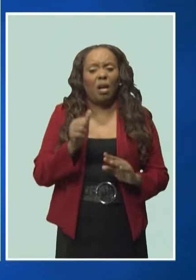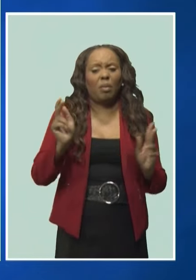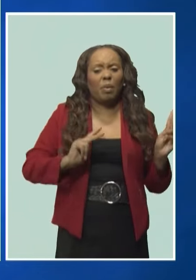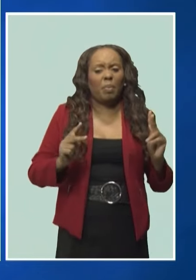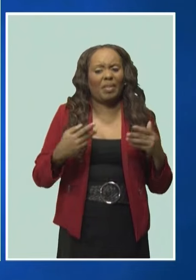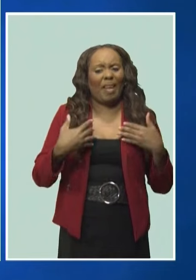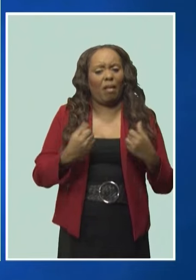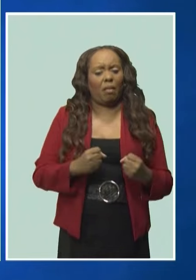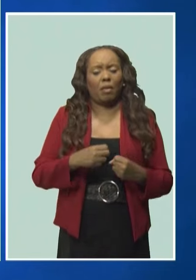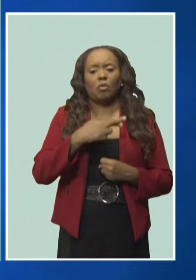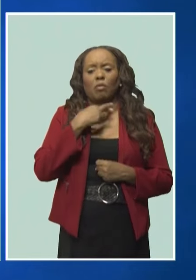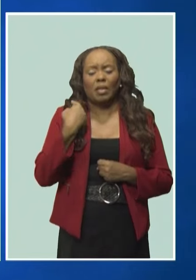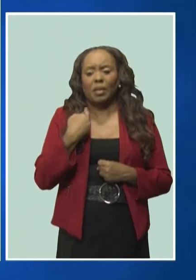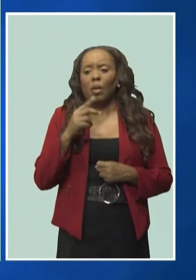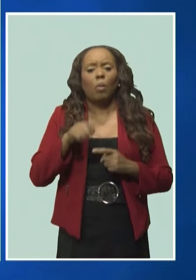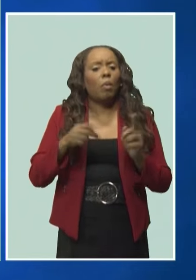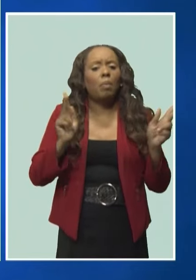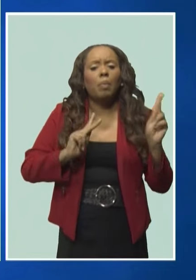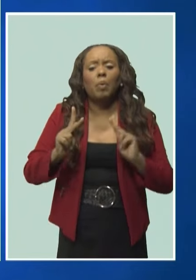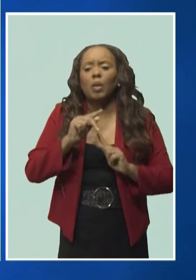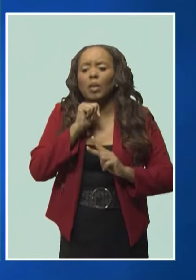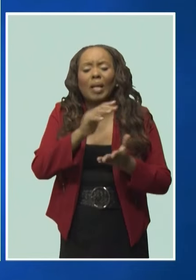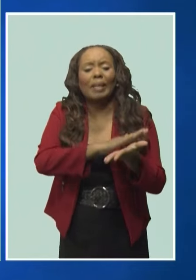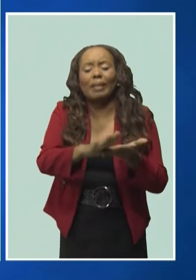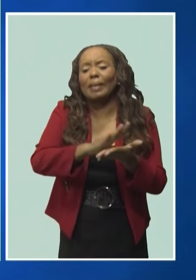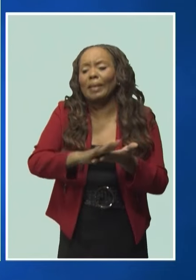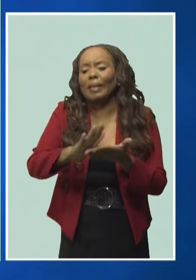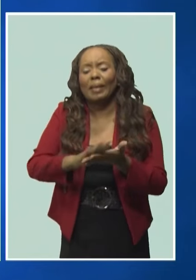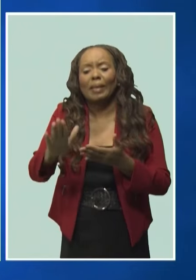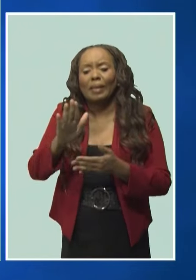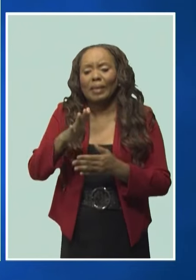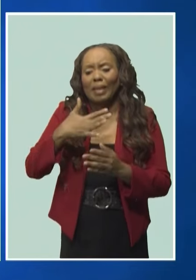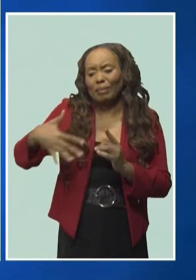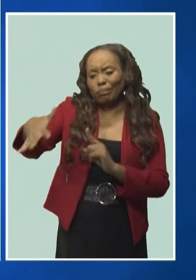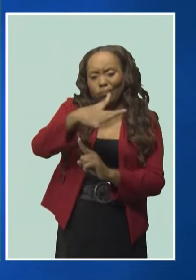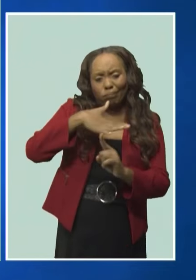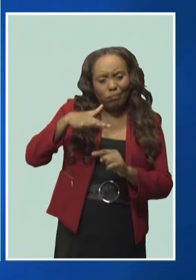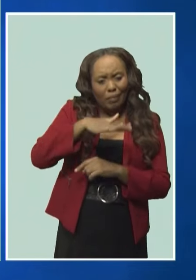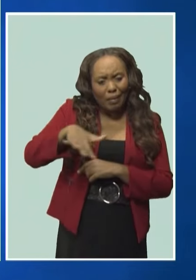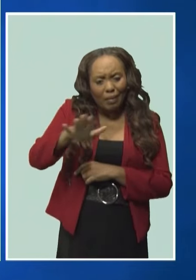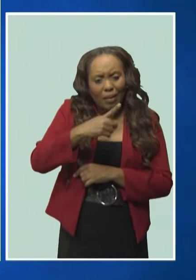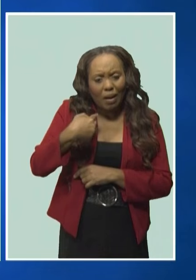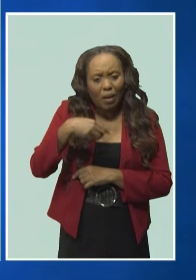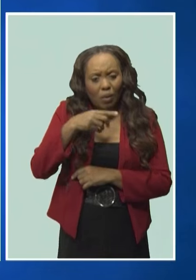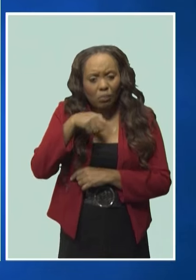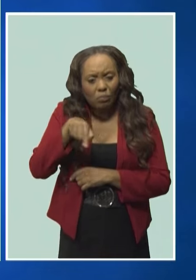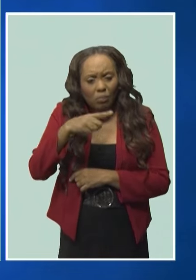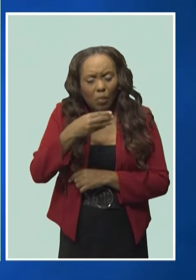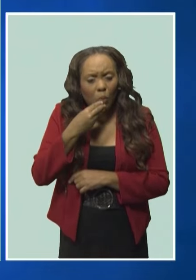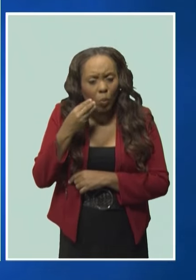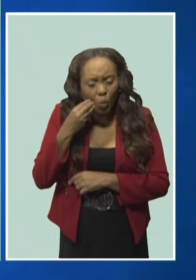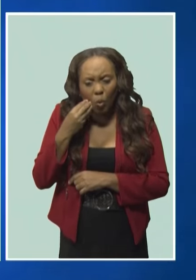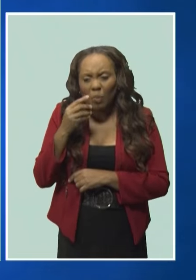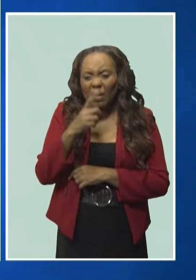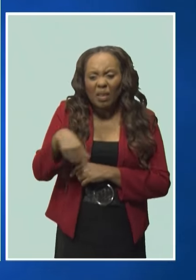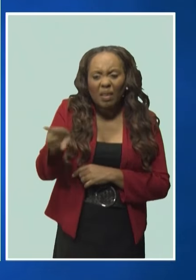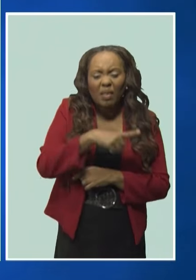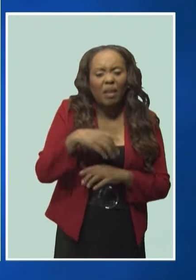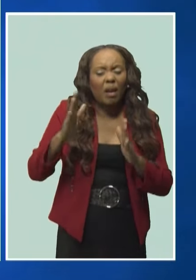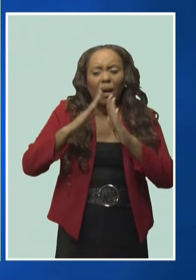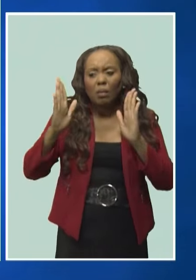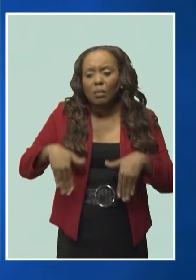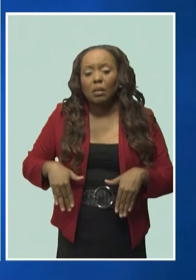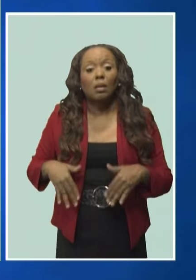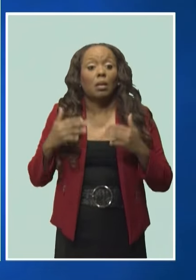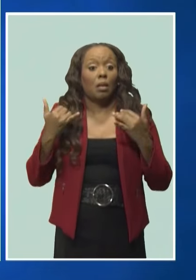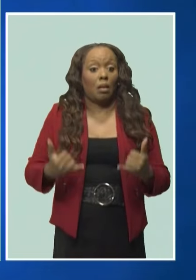So, the new recommendation makes it a lot easier to address these issues